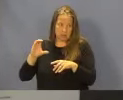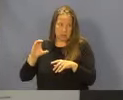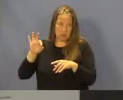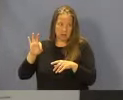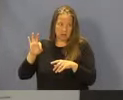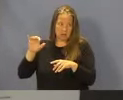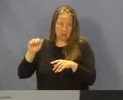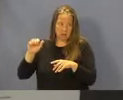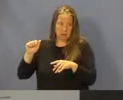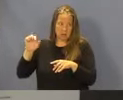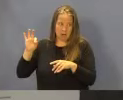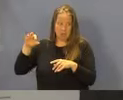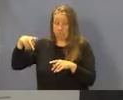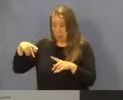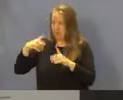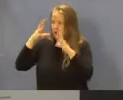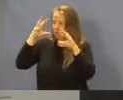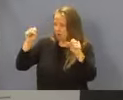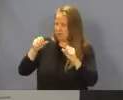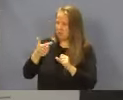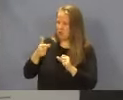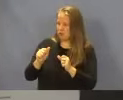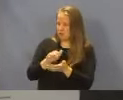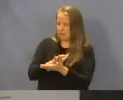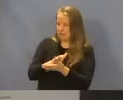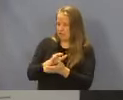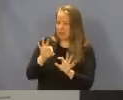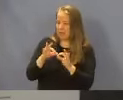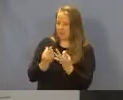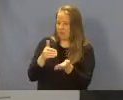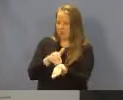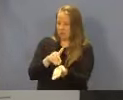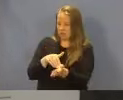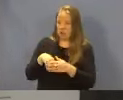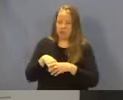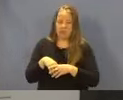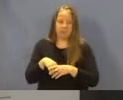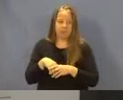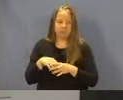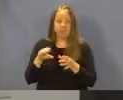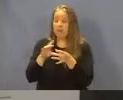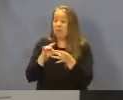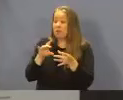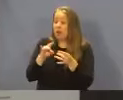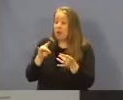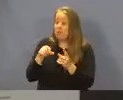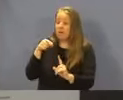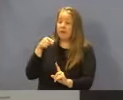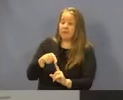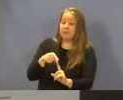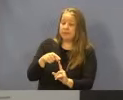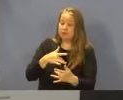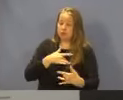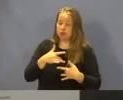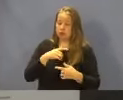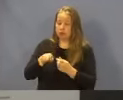CPC, FAAFP, President, Georgia Academy of Family Physicians. The comments expressed concerns with the following